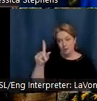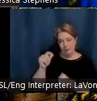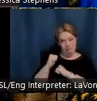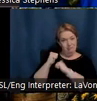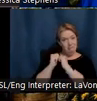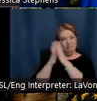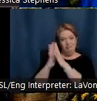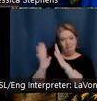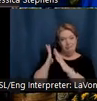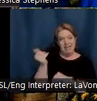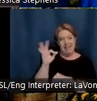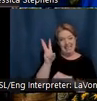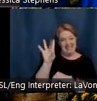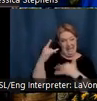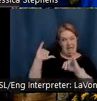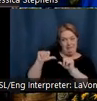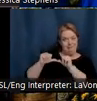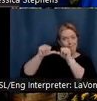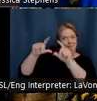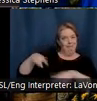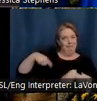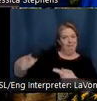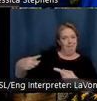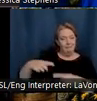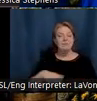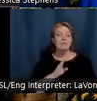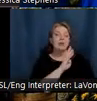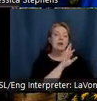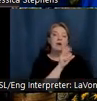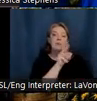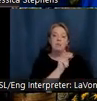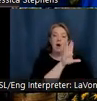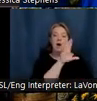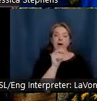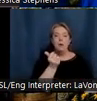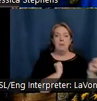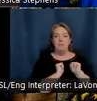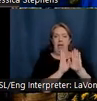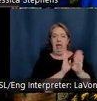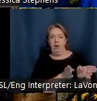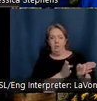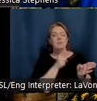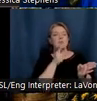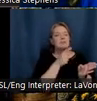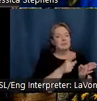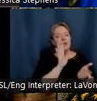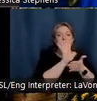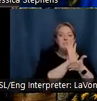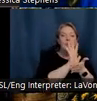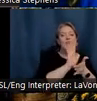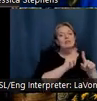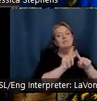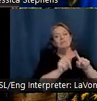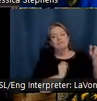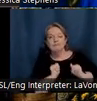The Brown County Playhouse also beckons. See a movie or a show, this place has served as a hub for entertainment